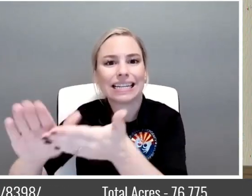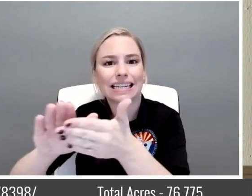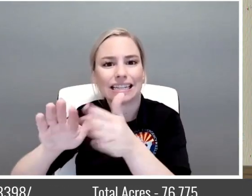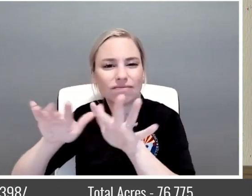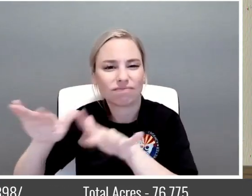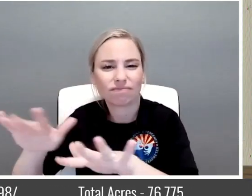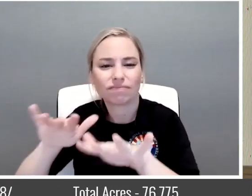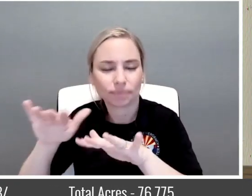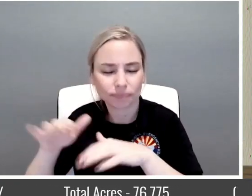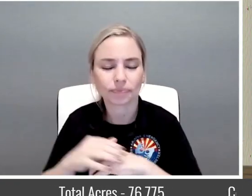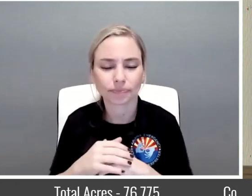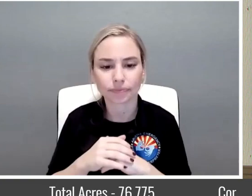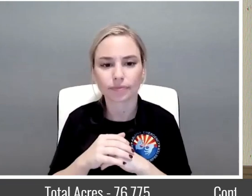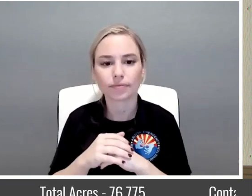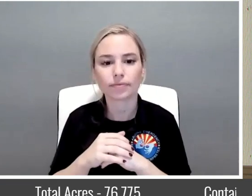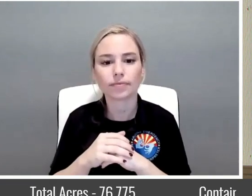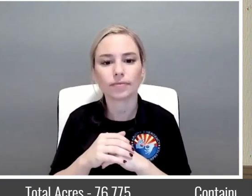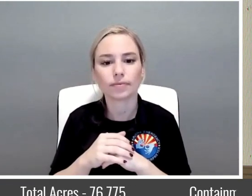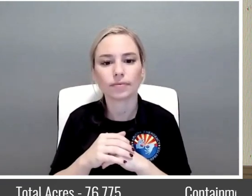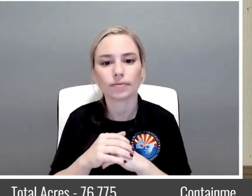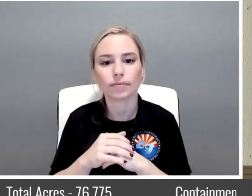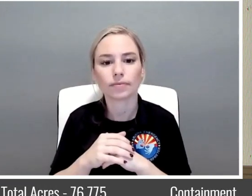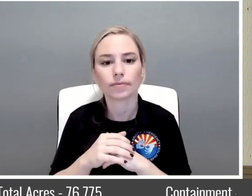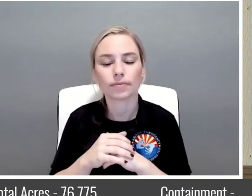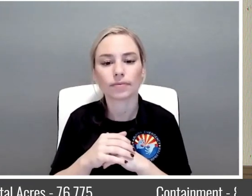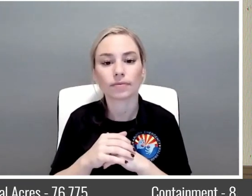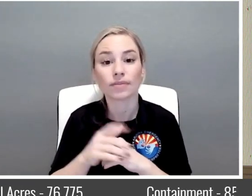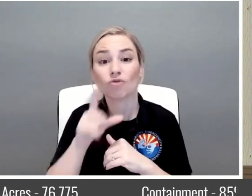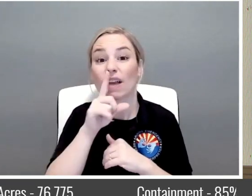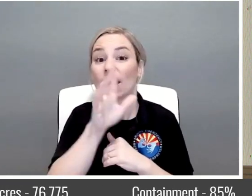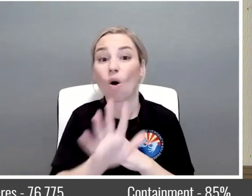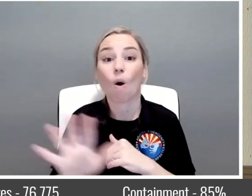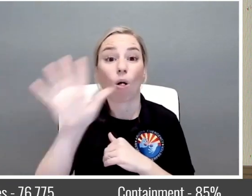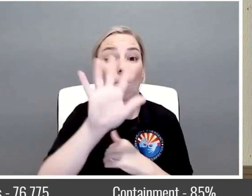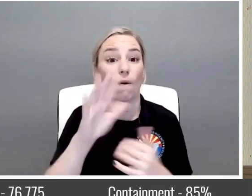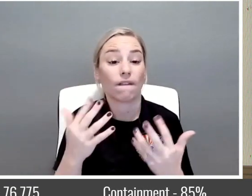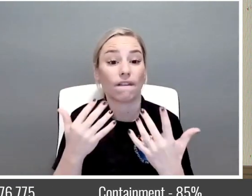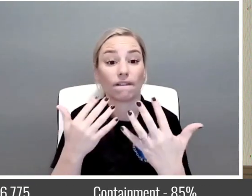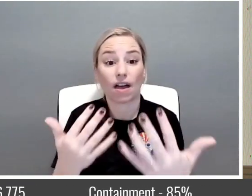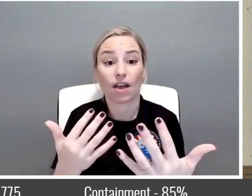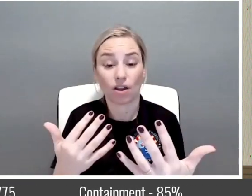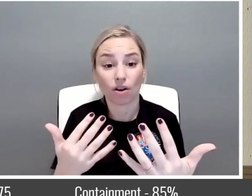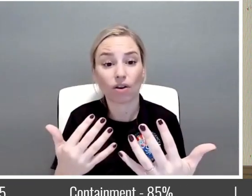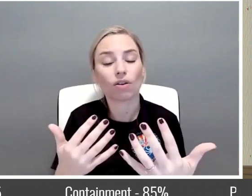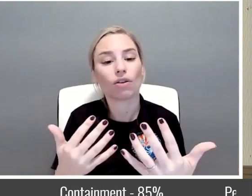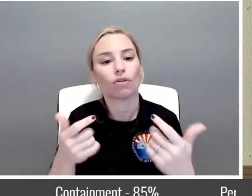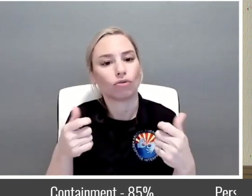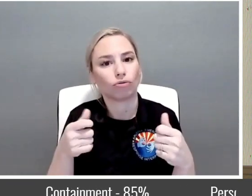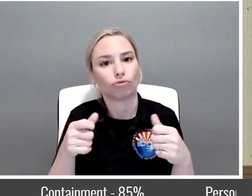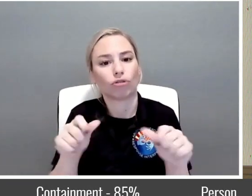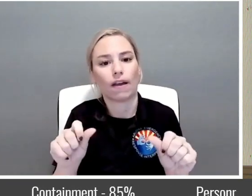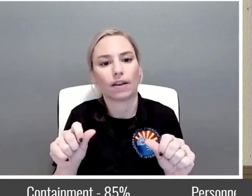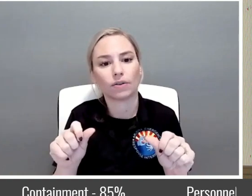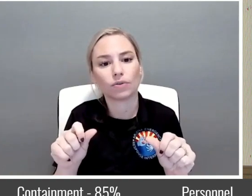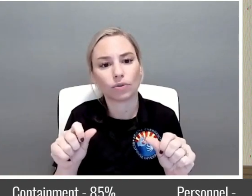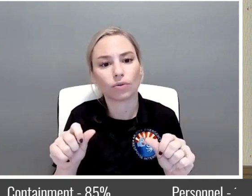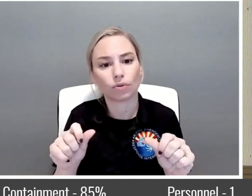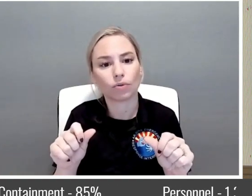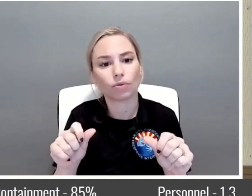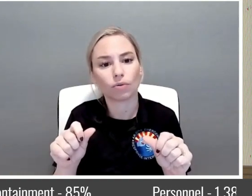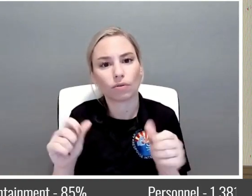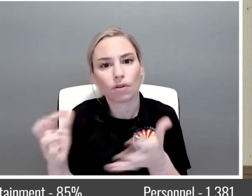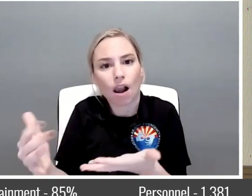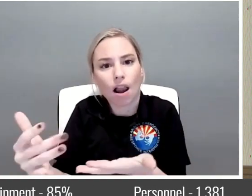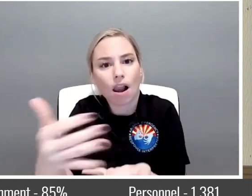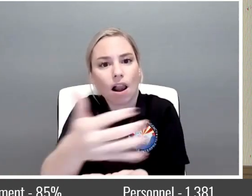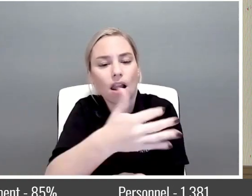as well. Then throughout the whole fire we're trying to get all of the unused material that was originally put in hose and